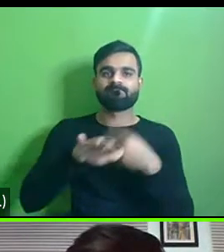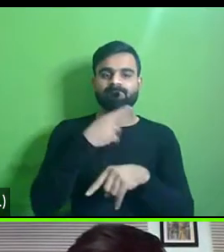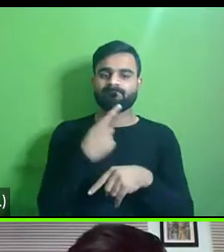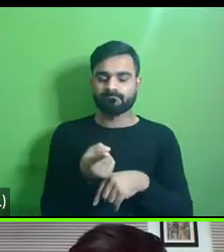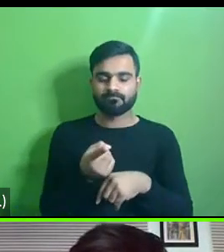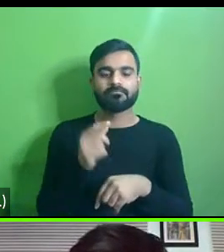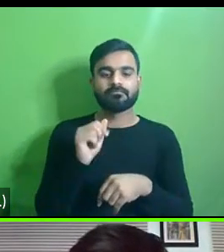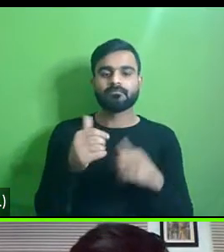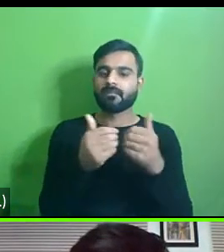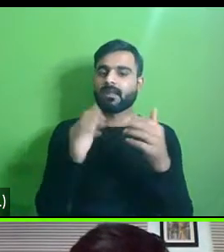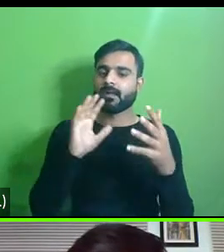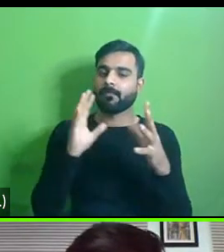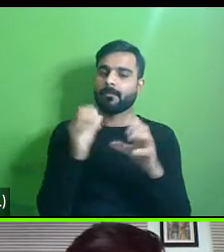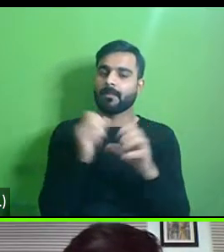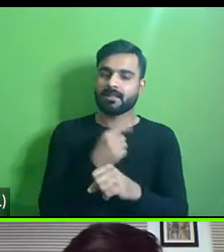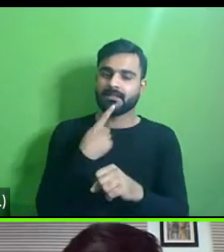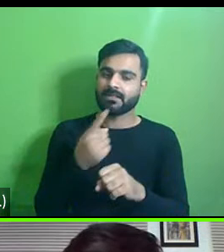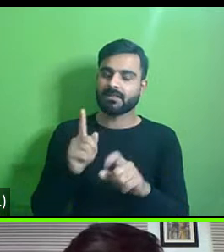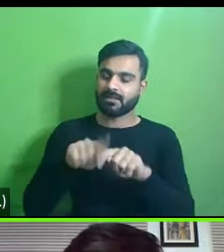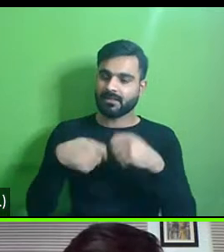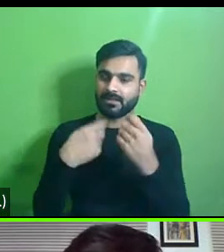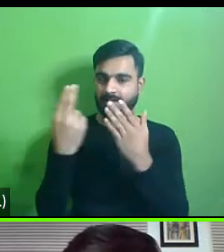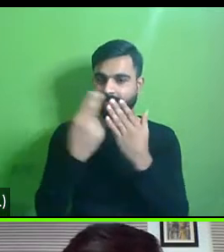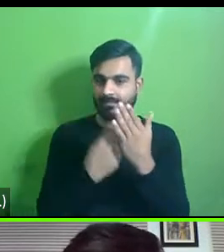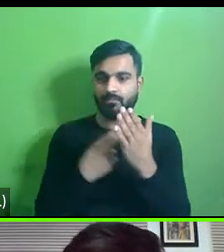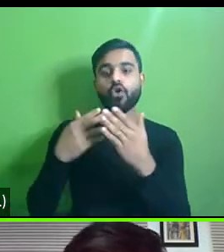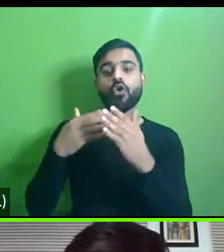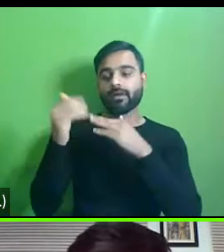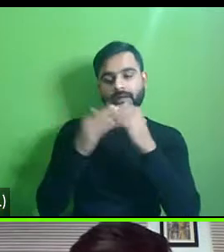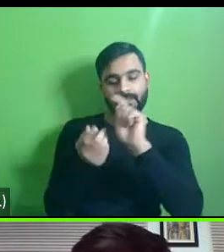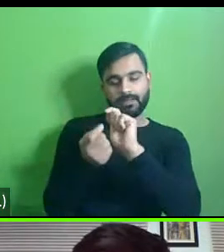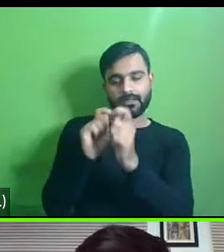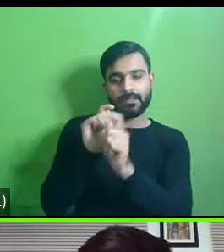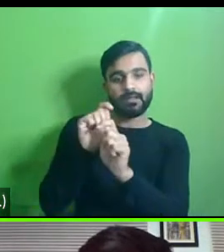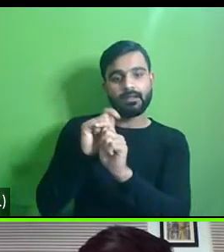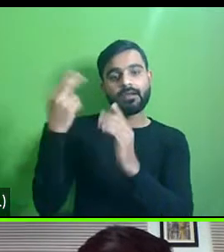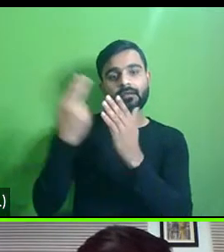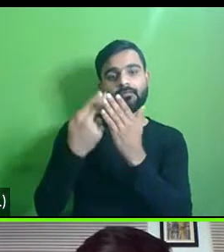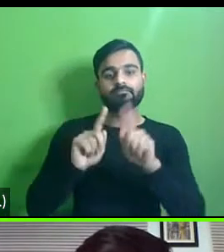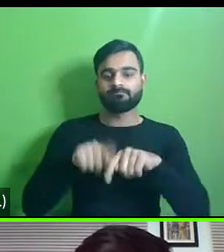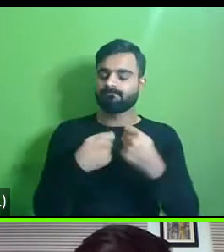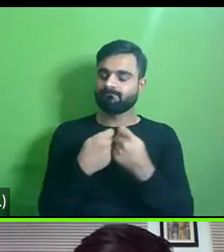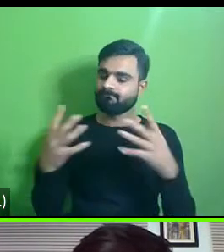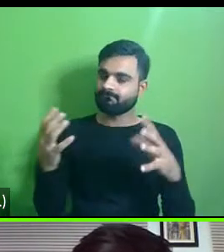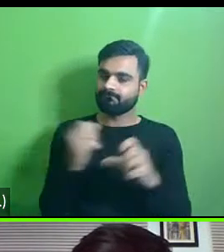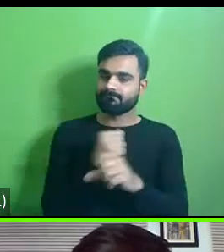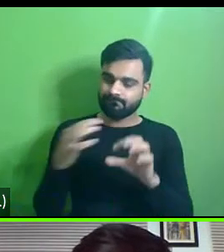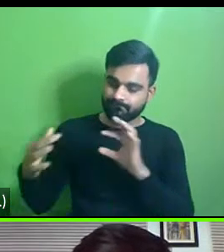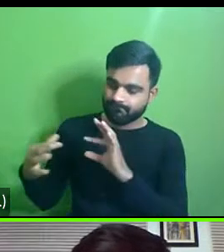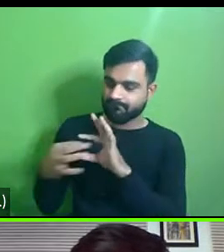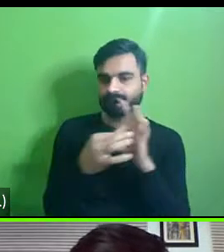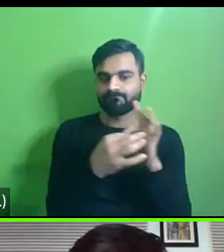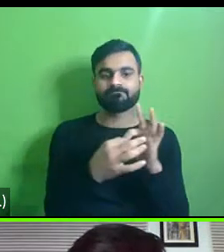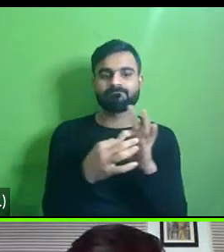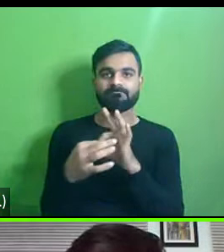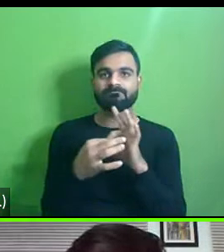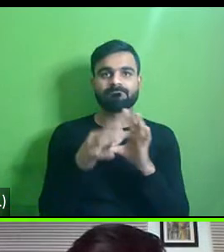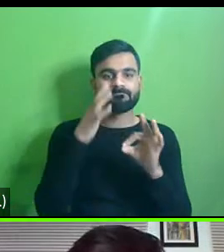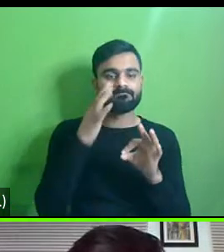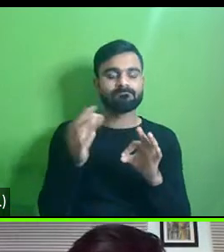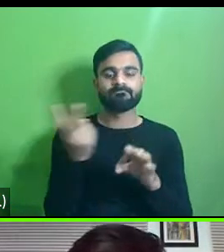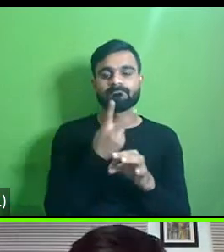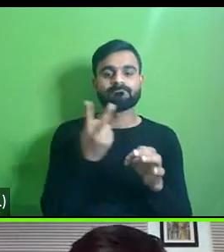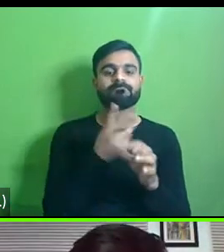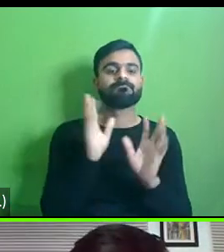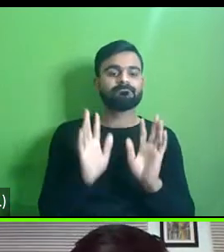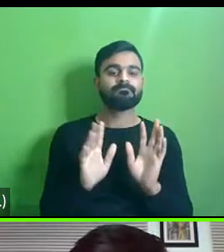there's a gap between the design team and the implementation team so we need to bridge this gap between these two uh important entities